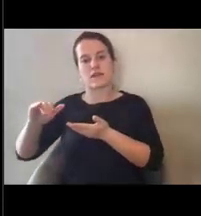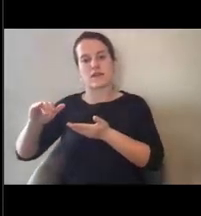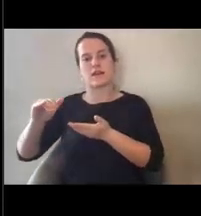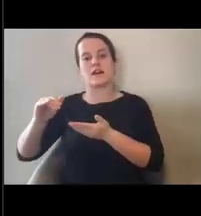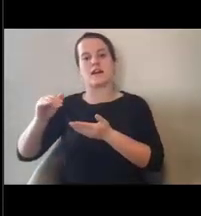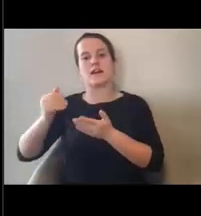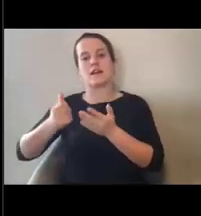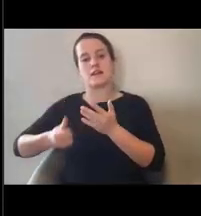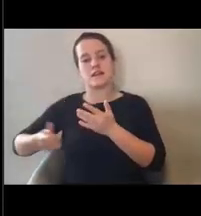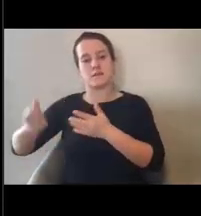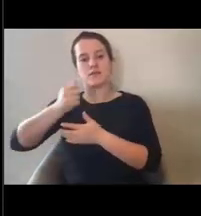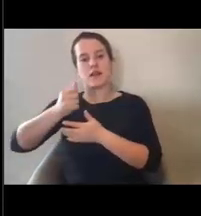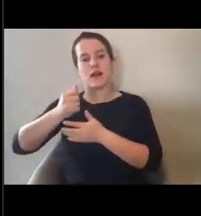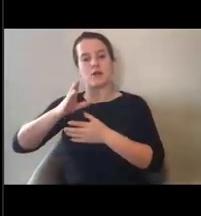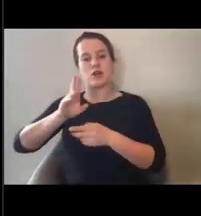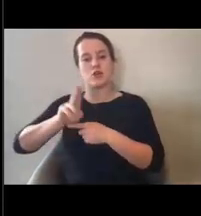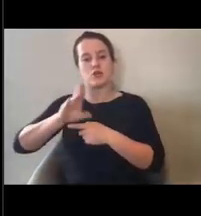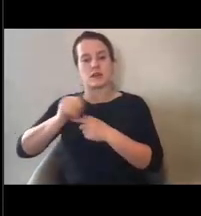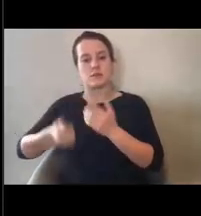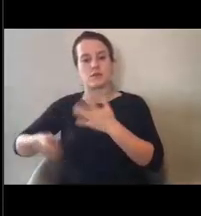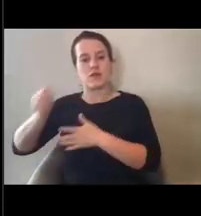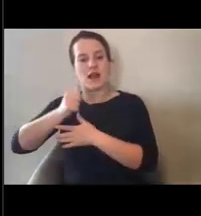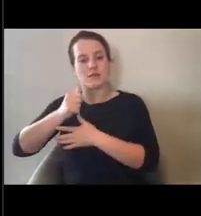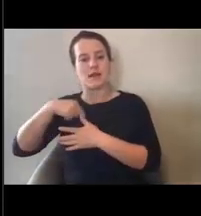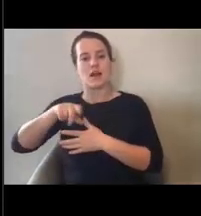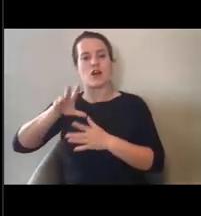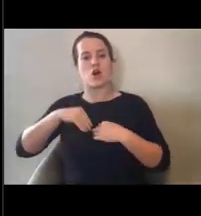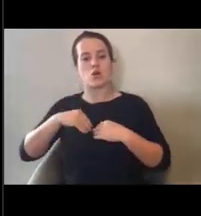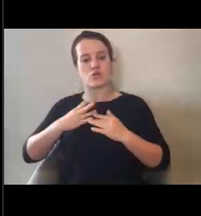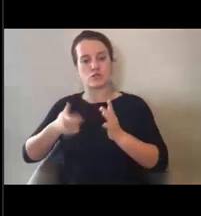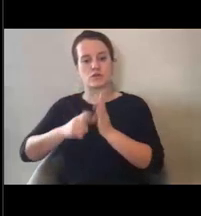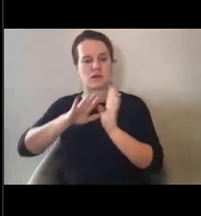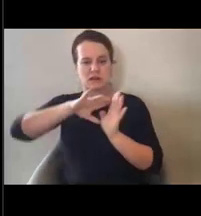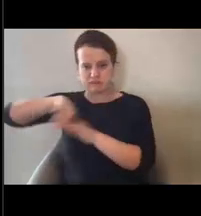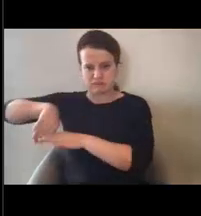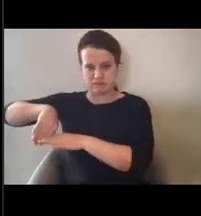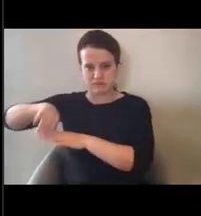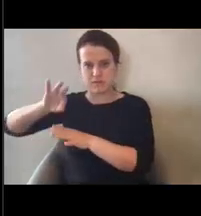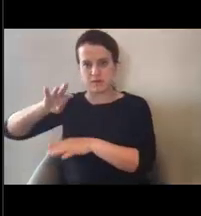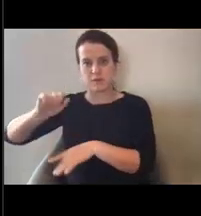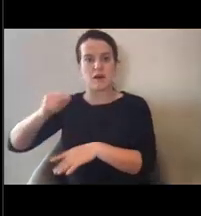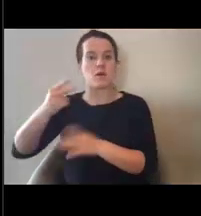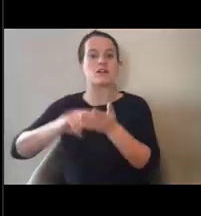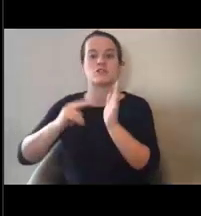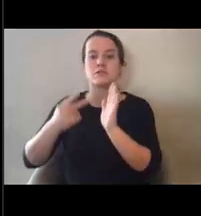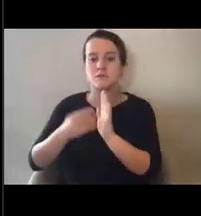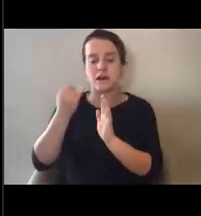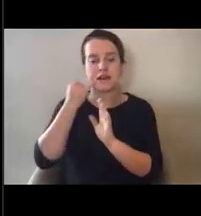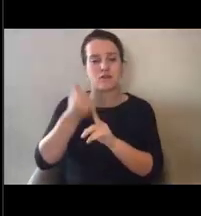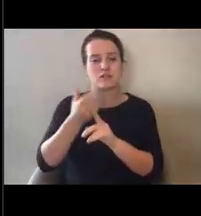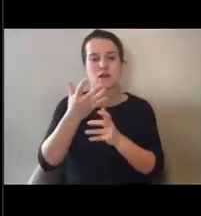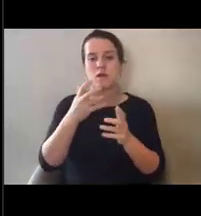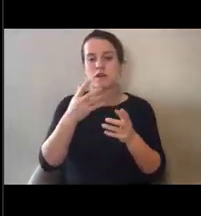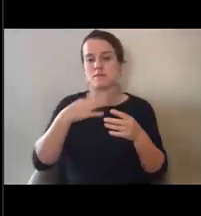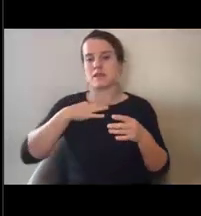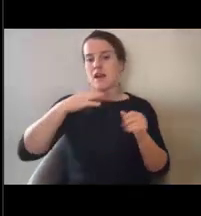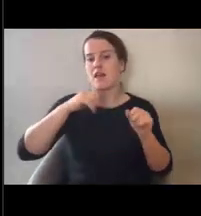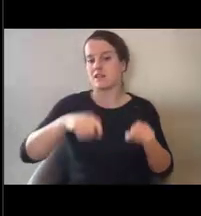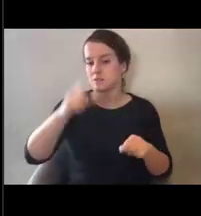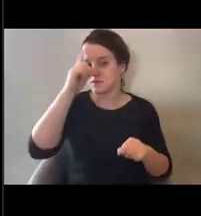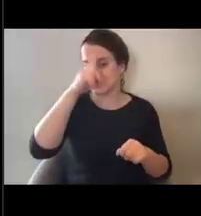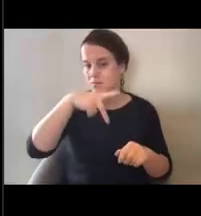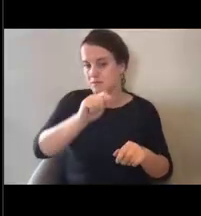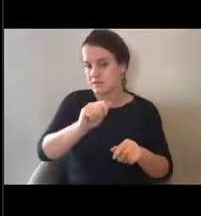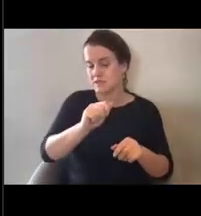organizations. What that means basically is that to be eligible for public assistance, the facility